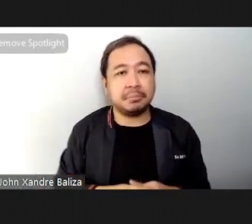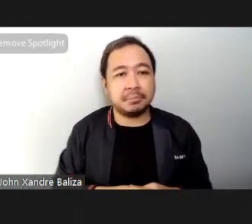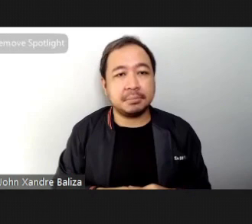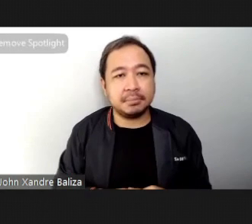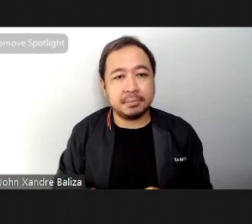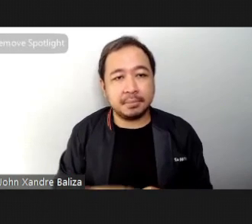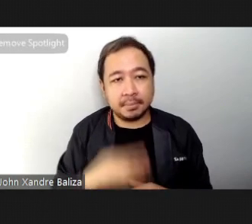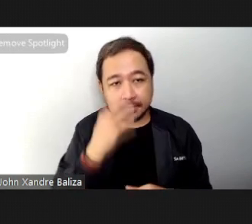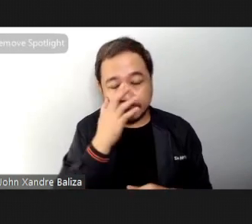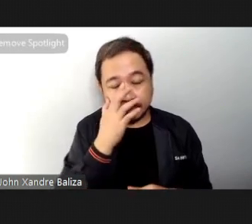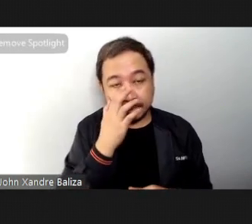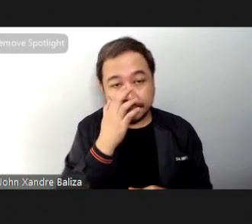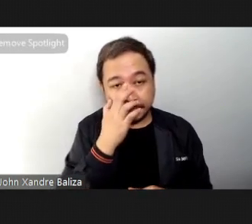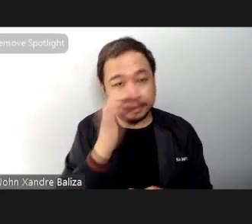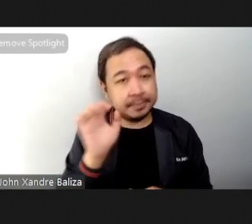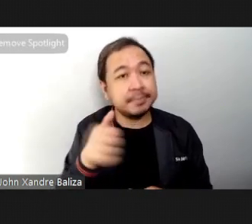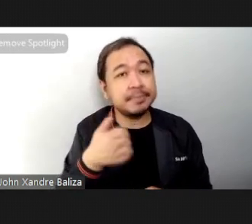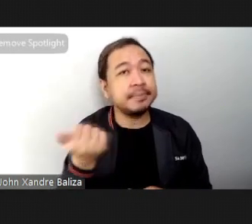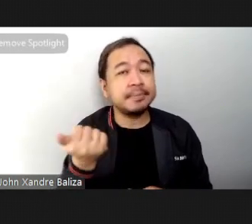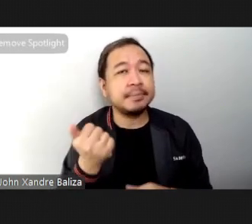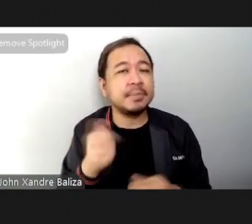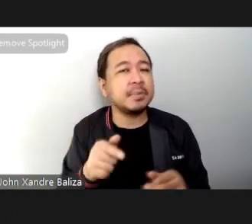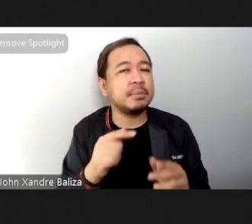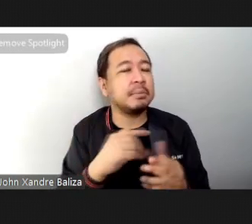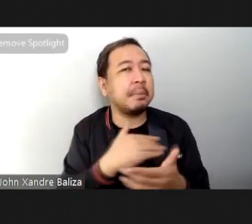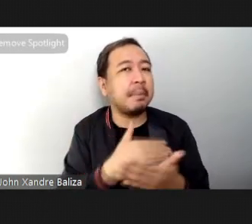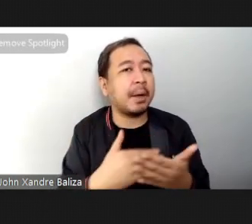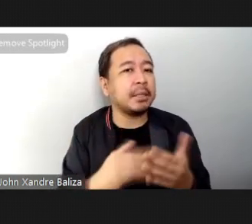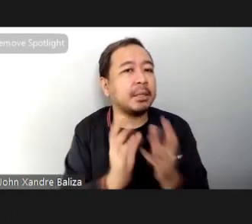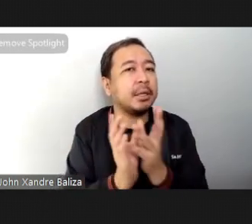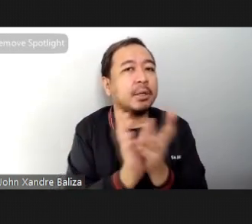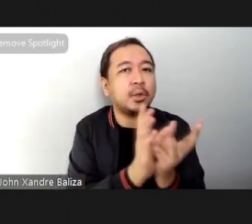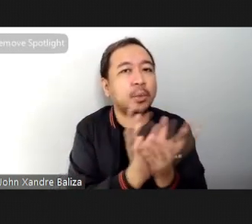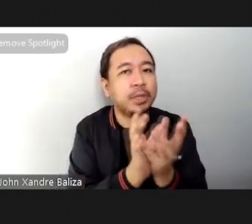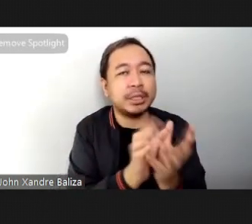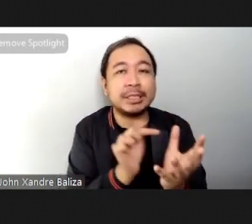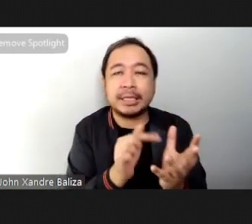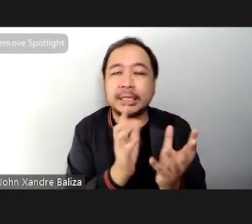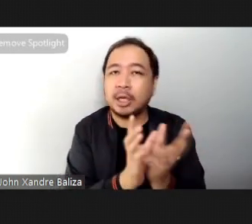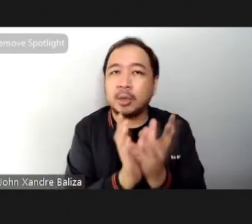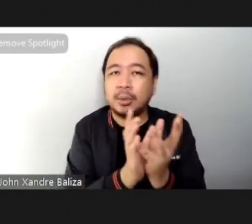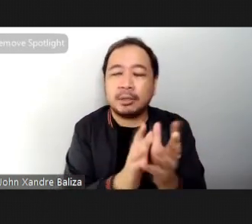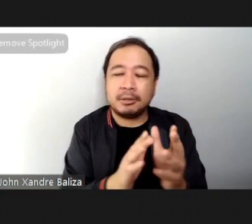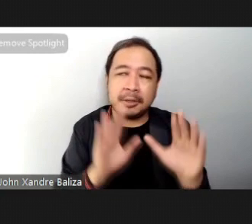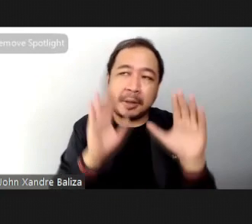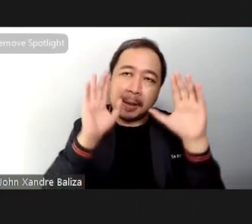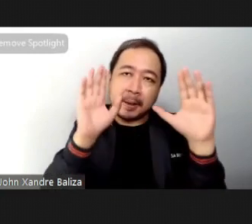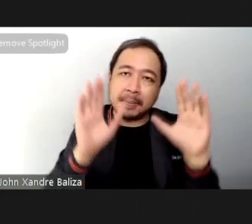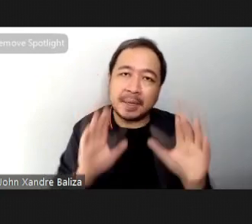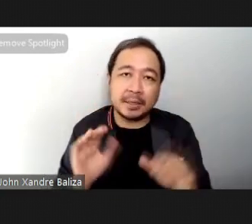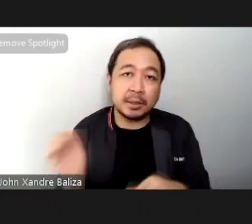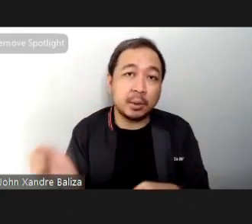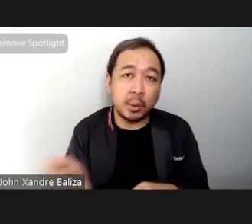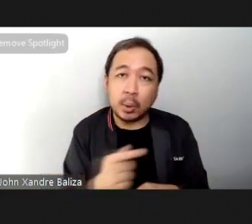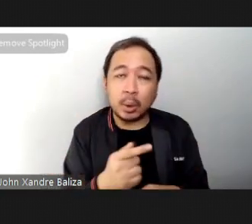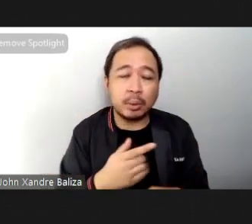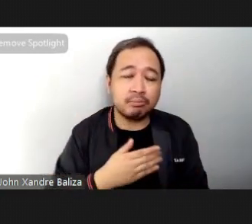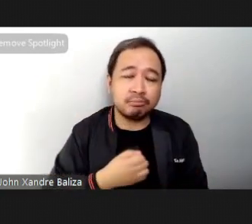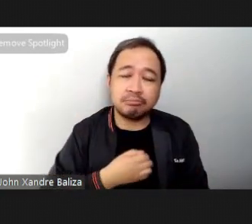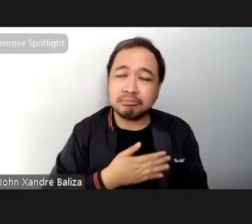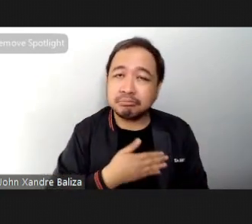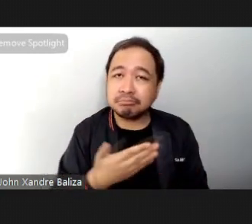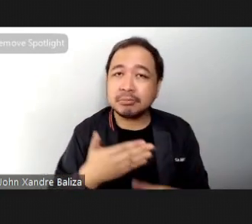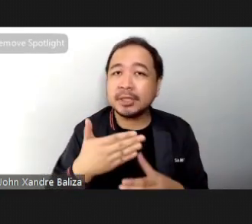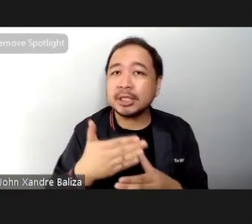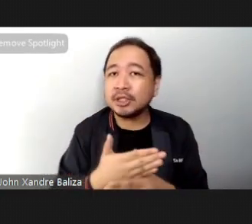aspect of Proflow is the community and I must say the community is amazing everyone is more than willing to share what they know and some also